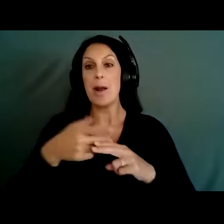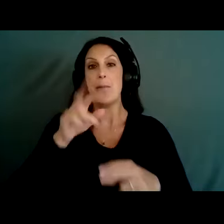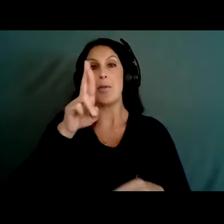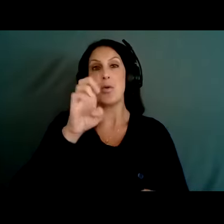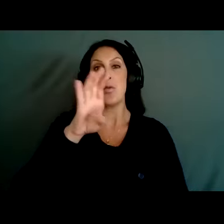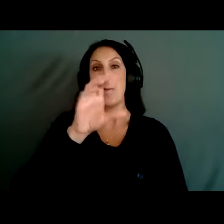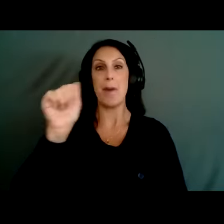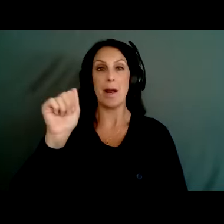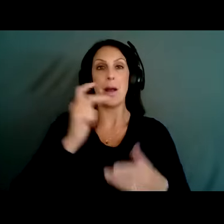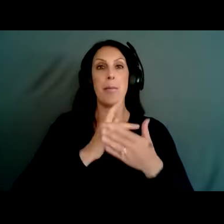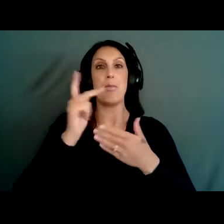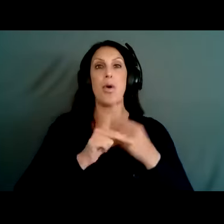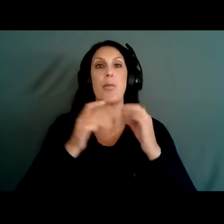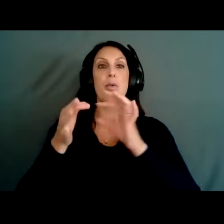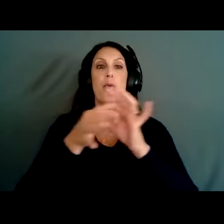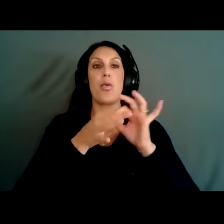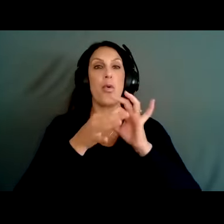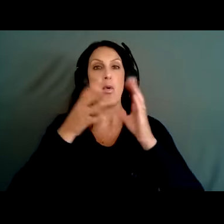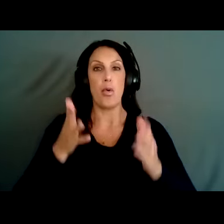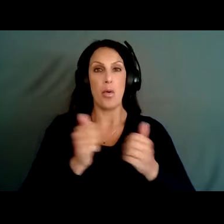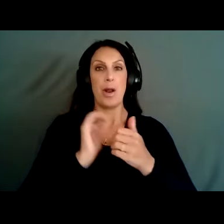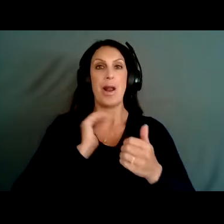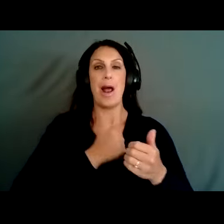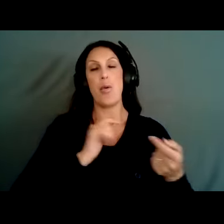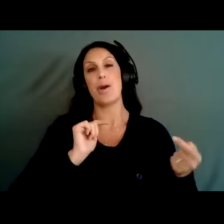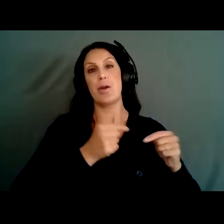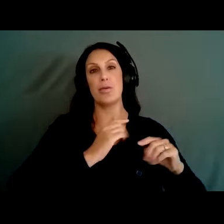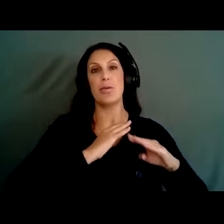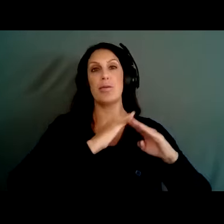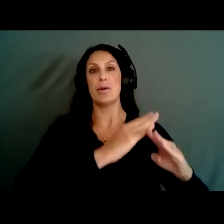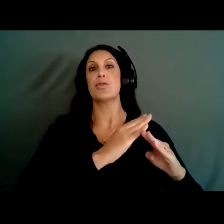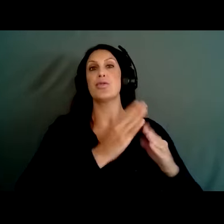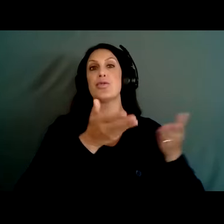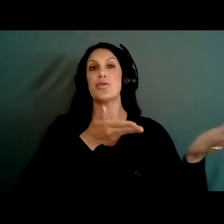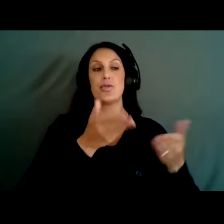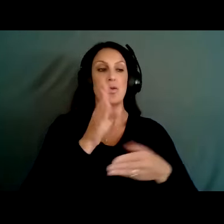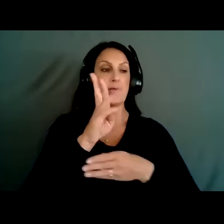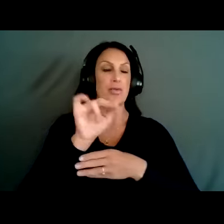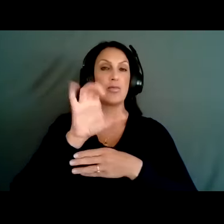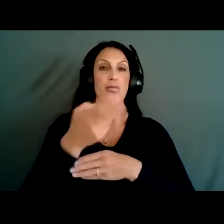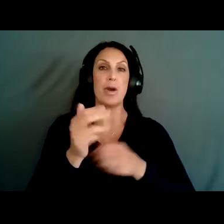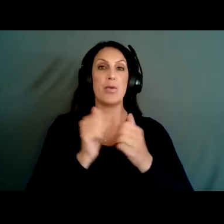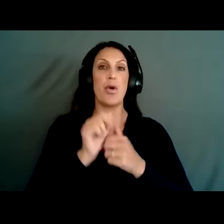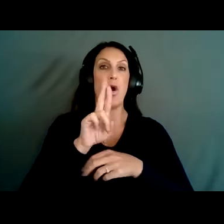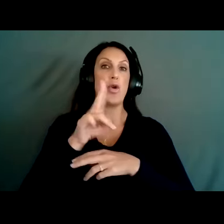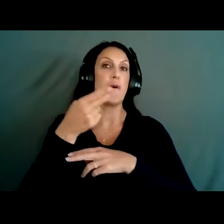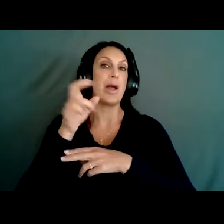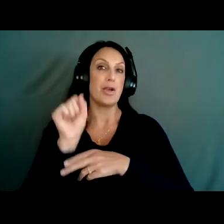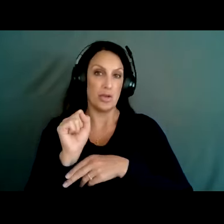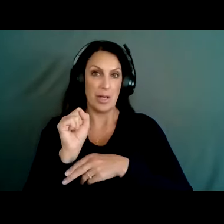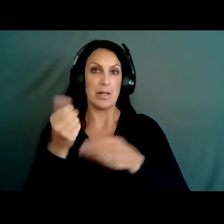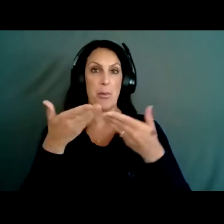Antion and I'm a Program Coordinator with our Injury Prevention Services Branch within RUHS Public Health